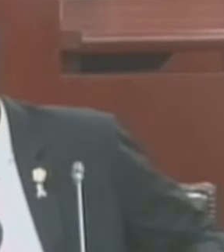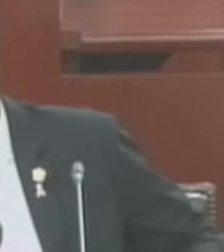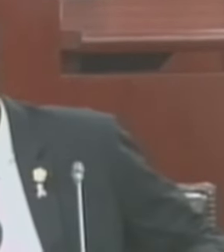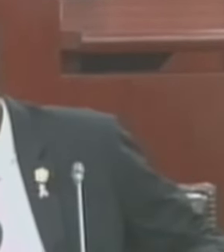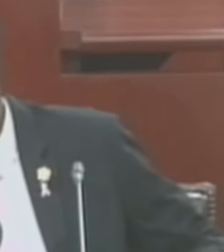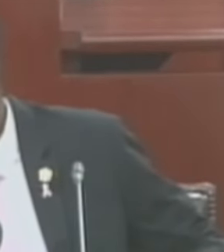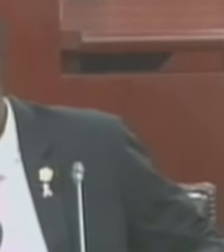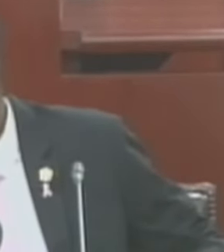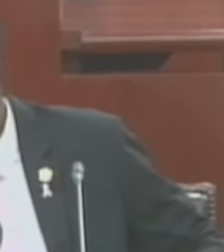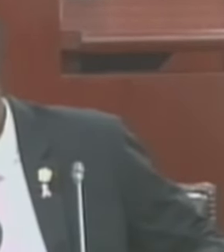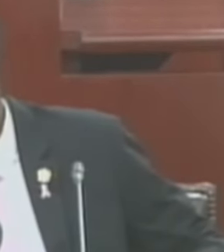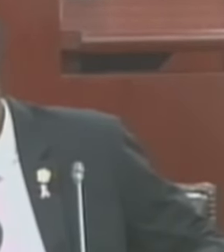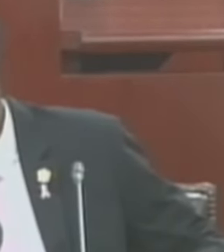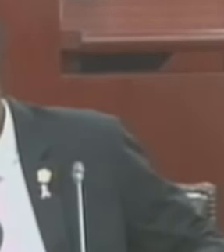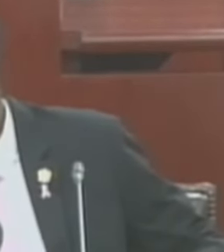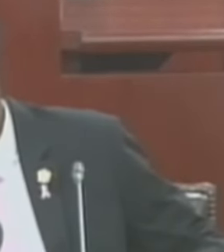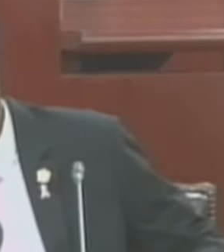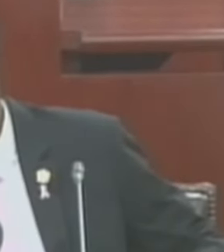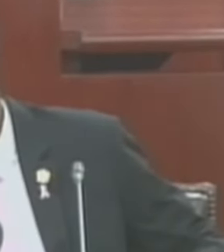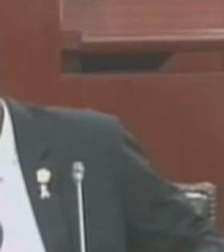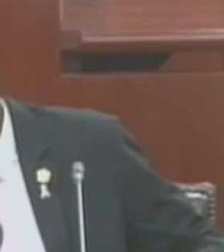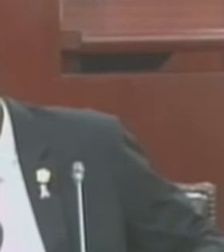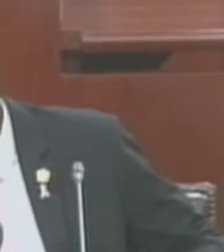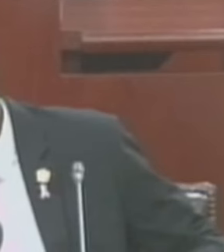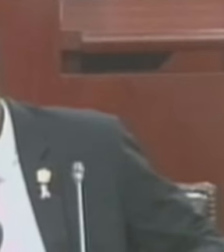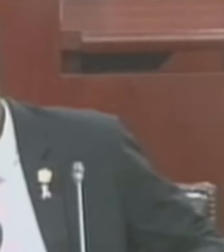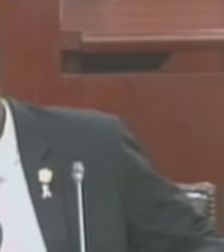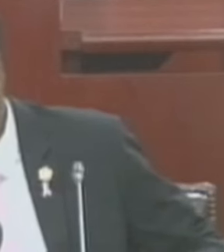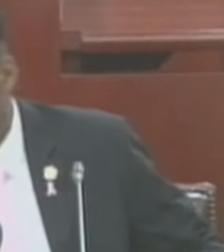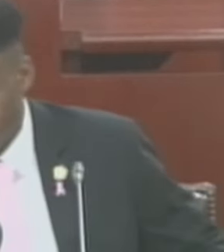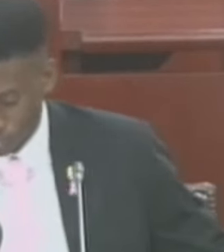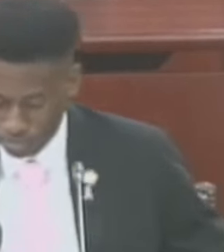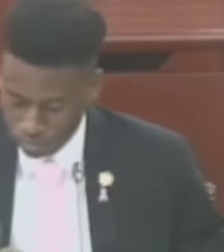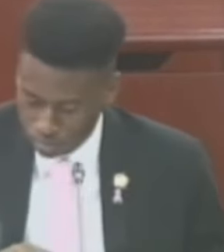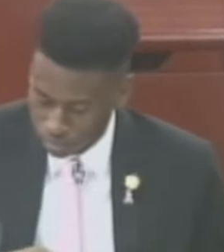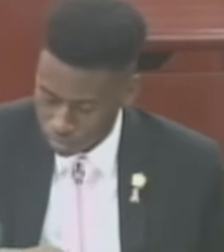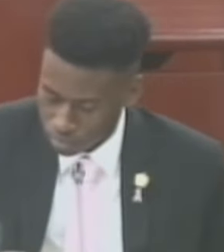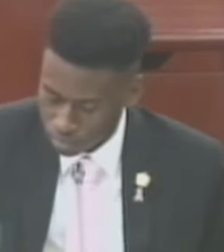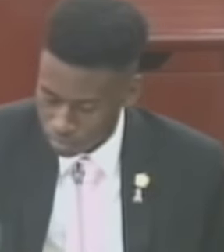the question is that schedule 1 stands part of the bill those in favor